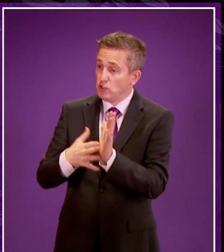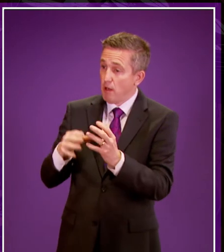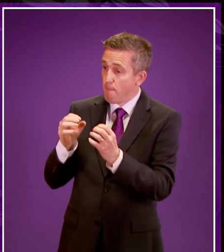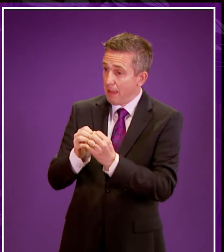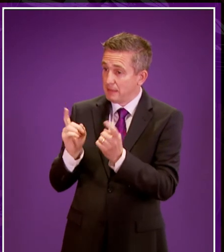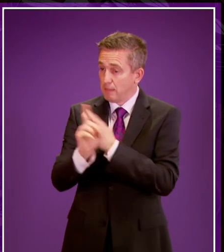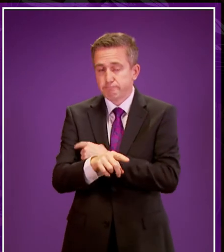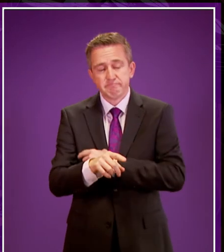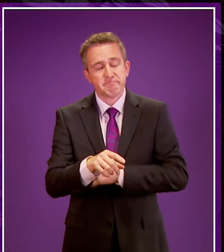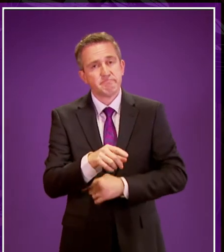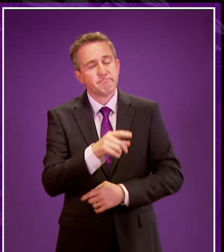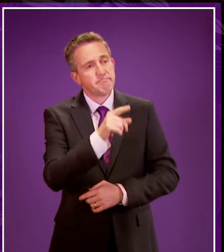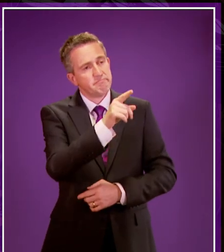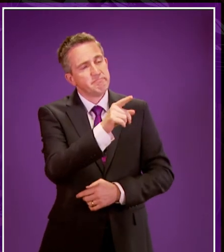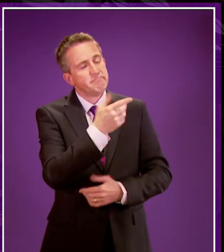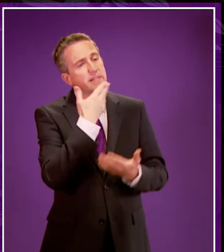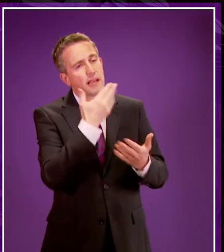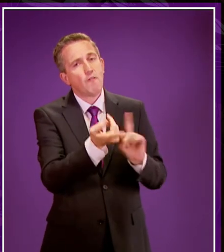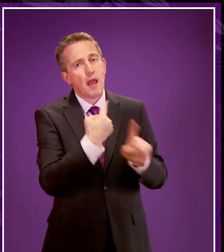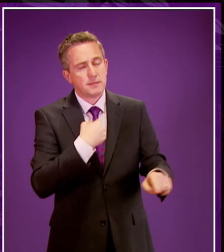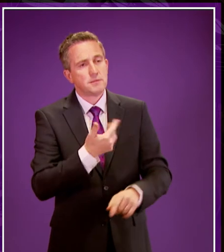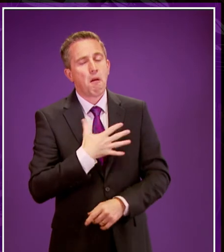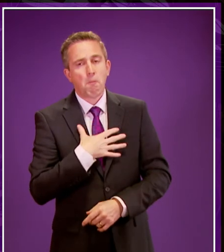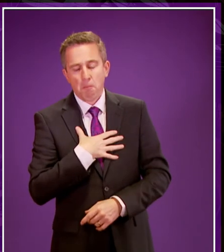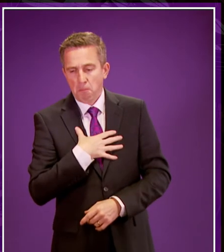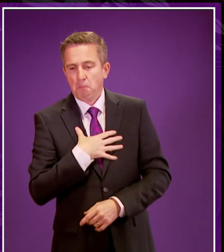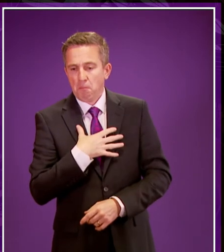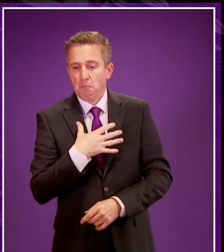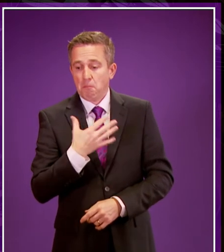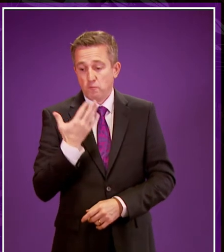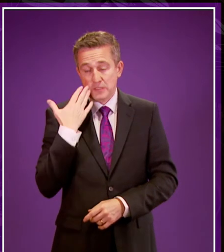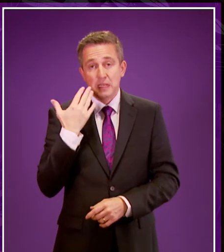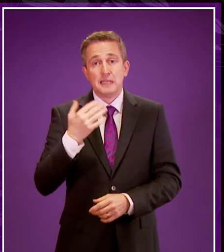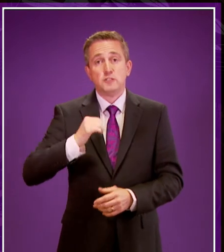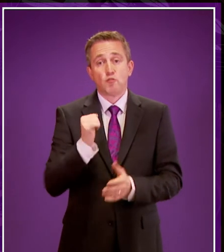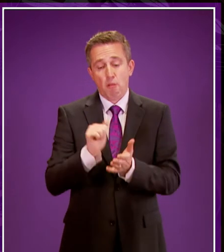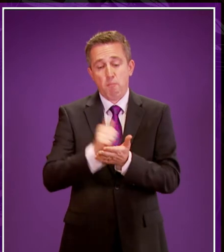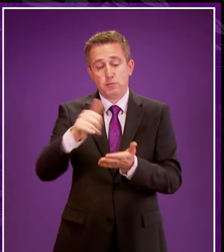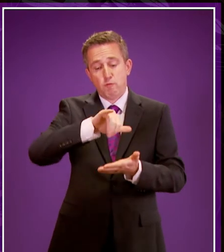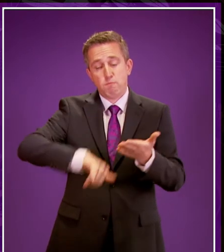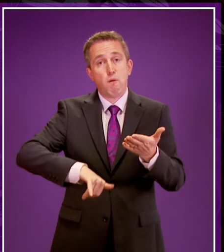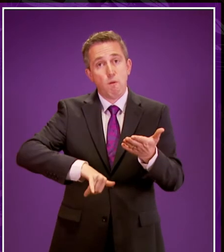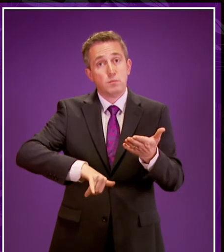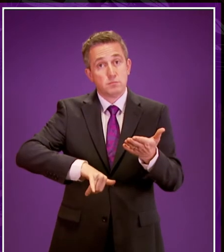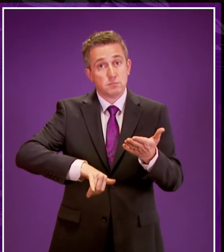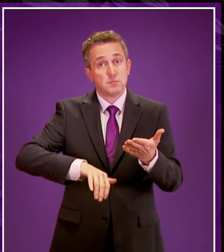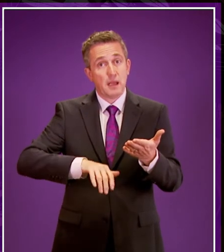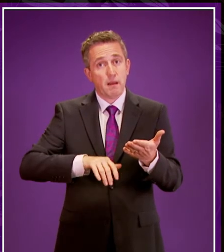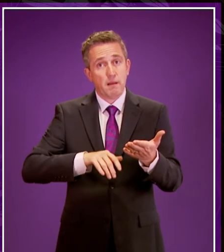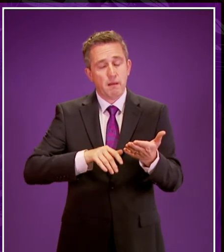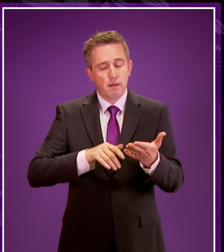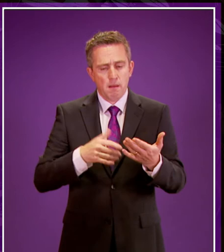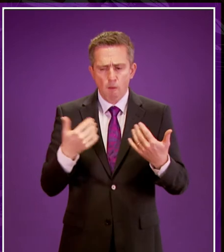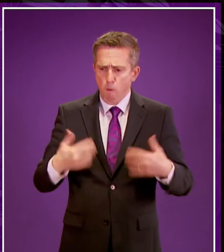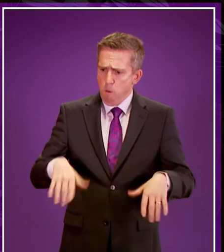I thank the Cabinet Secretary for that answer. ISD Scotland published a report in September about how long children and young people